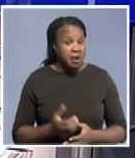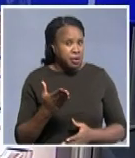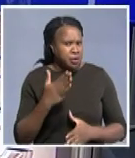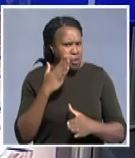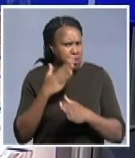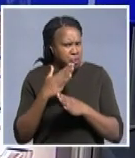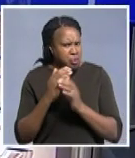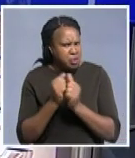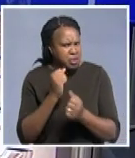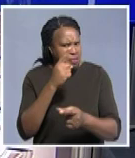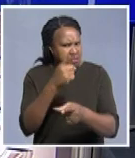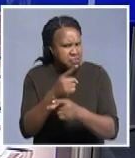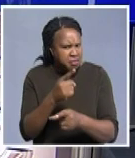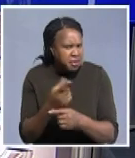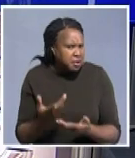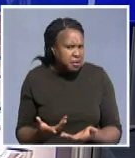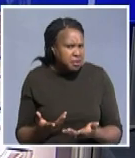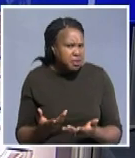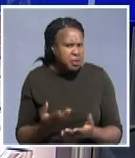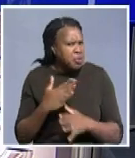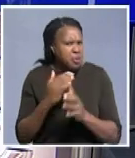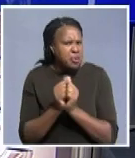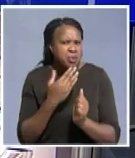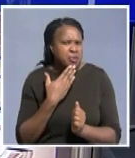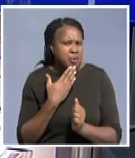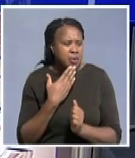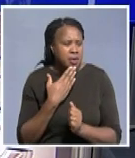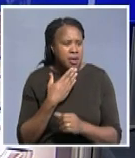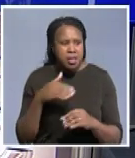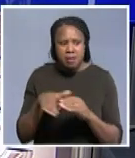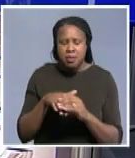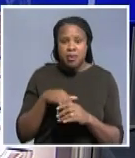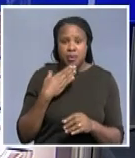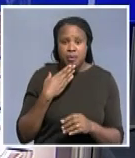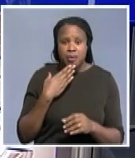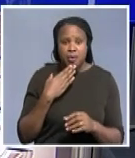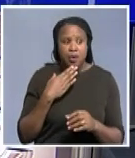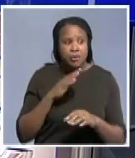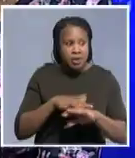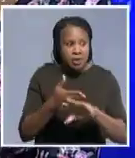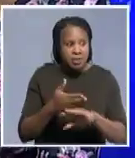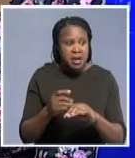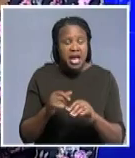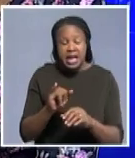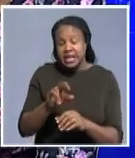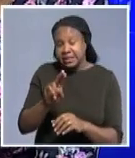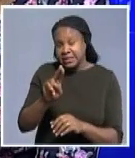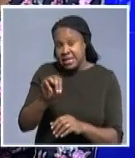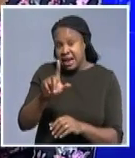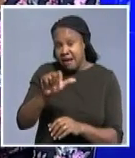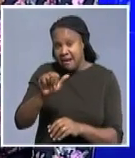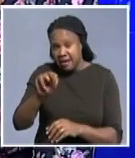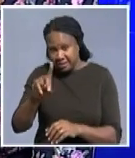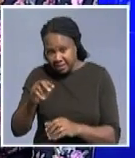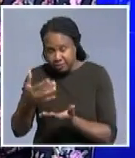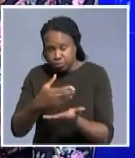governments who exactly do you work with the members are the tax administration for example the inline revenue department is a